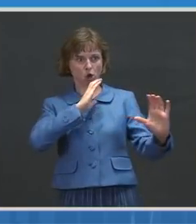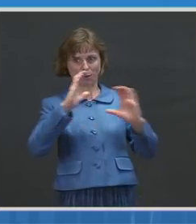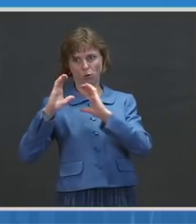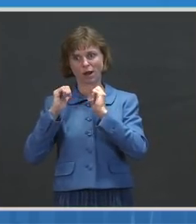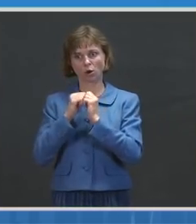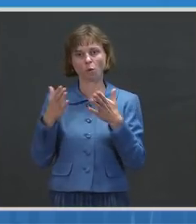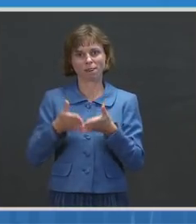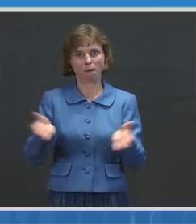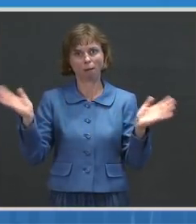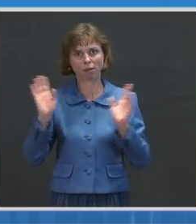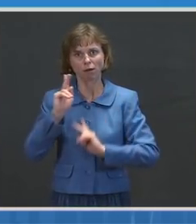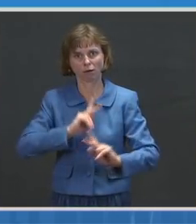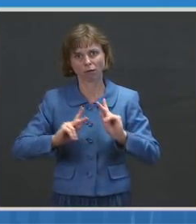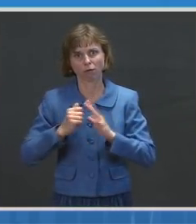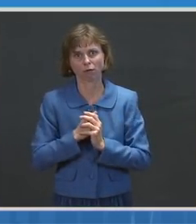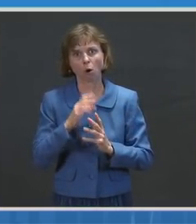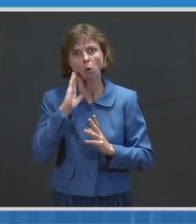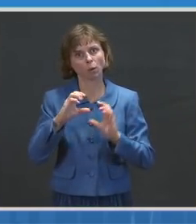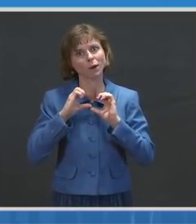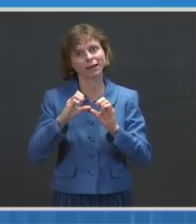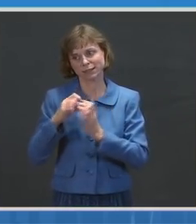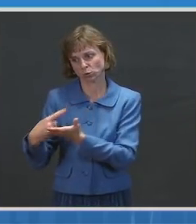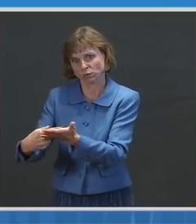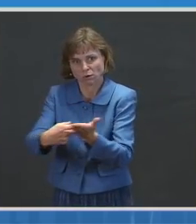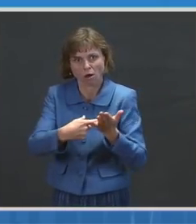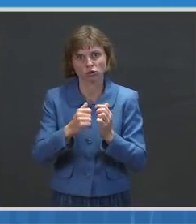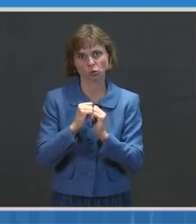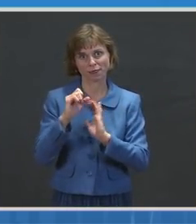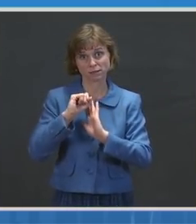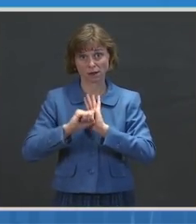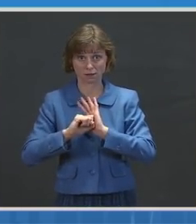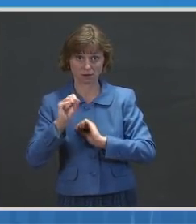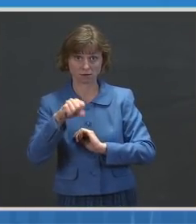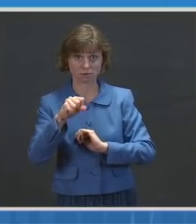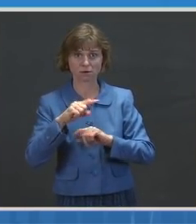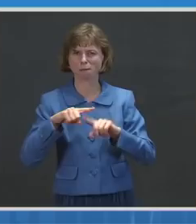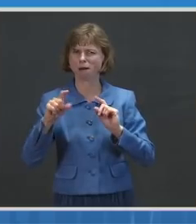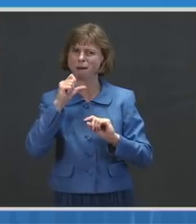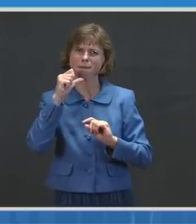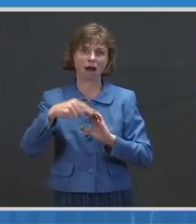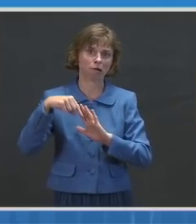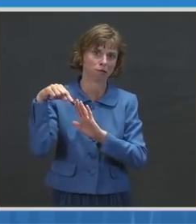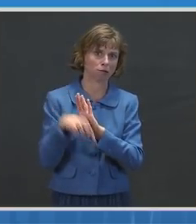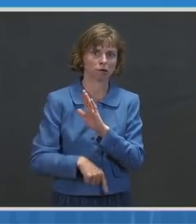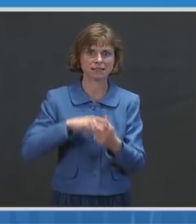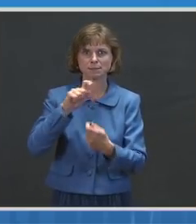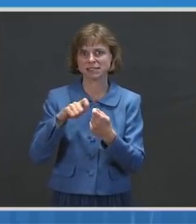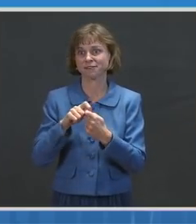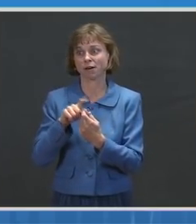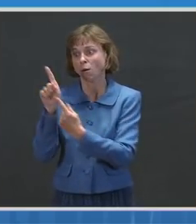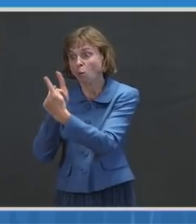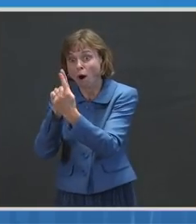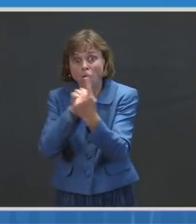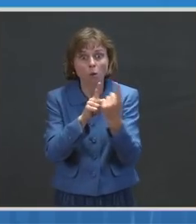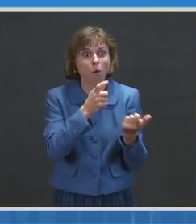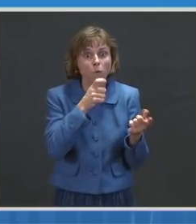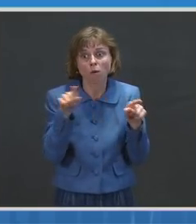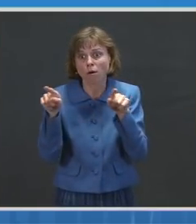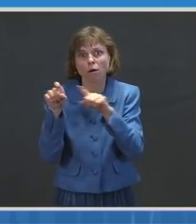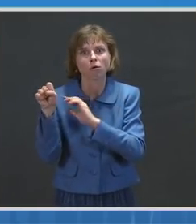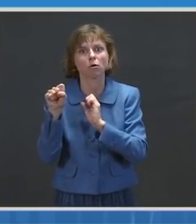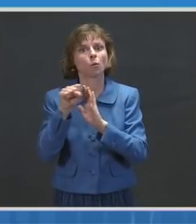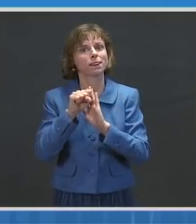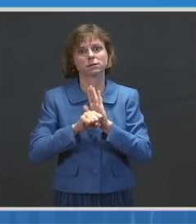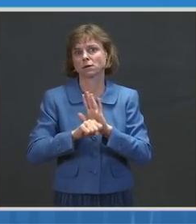those conversations with the states. But I won't go into any of the specific one-on-one conversations that we have with states